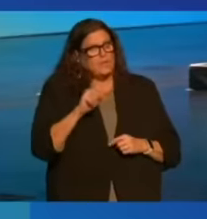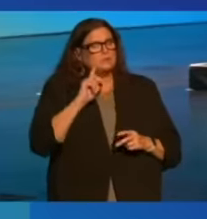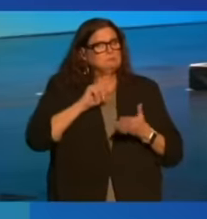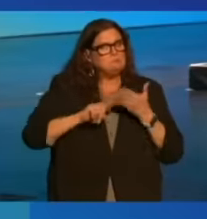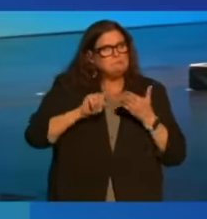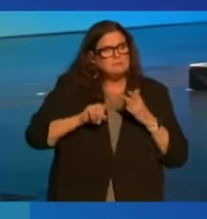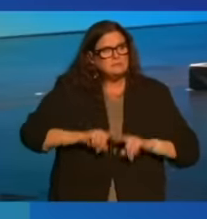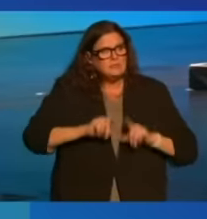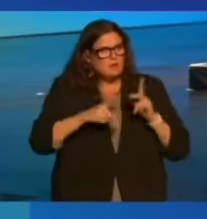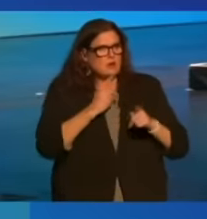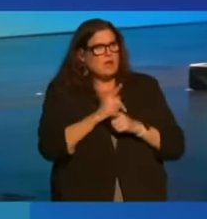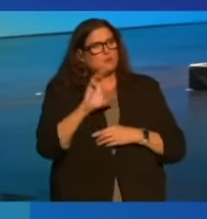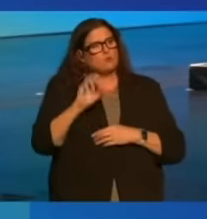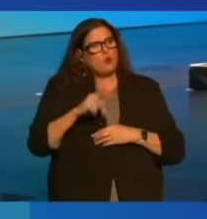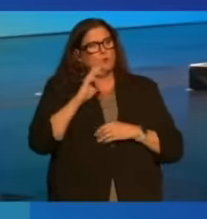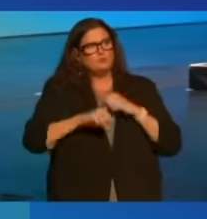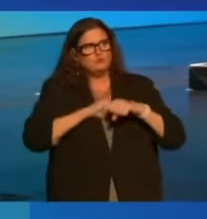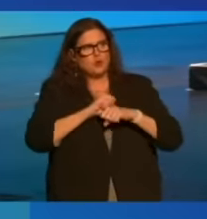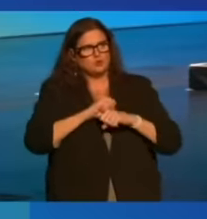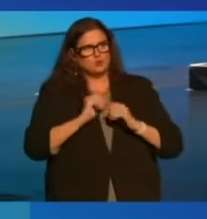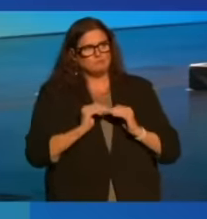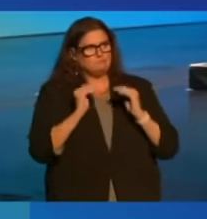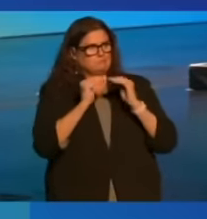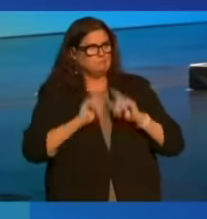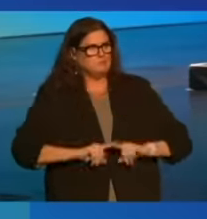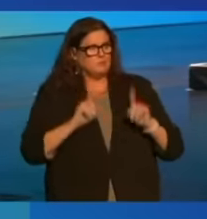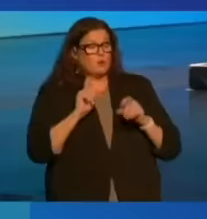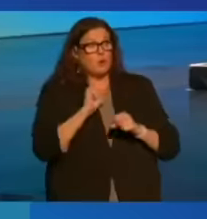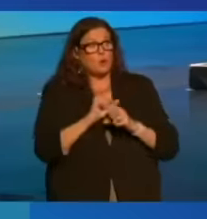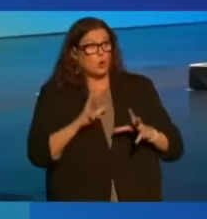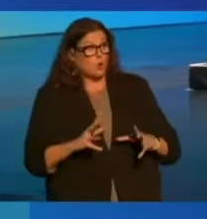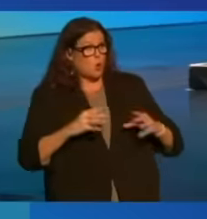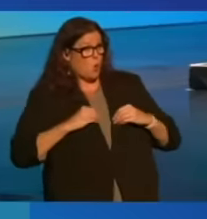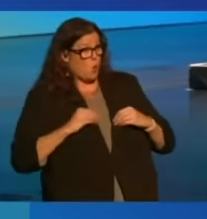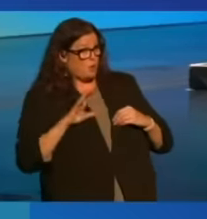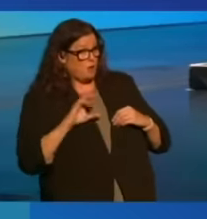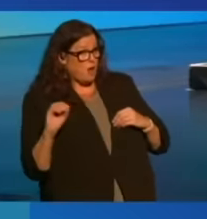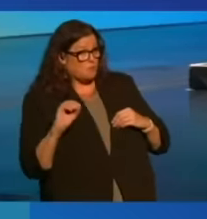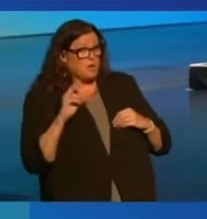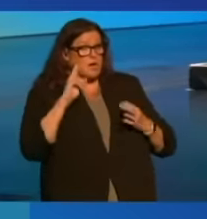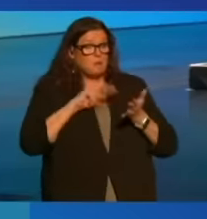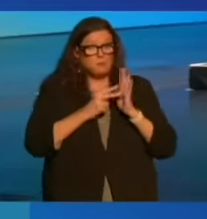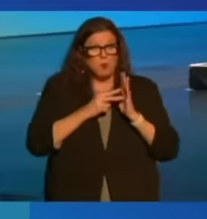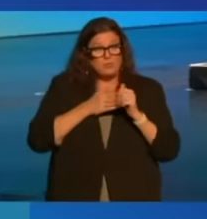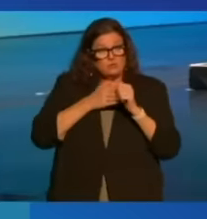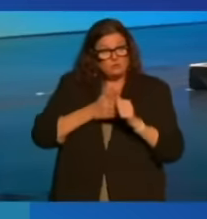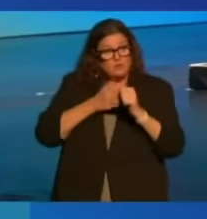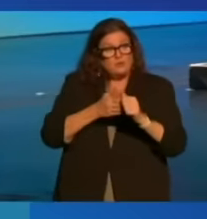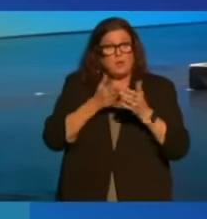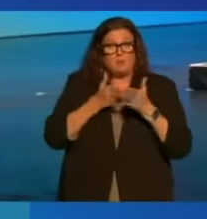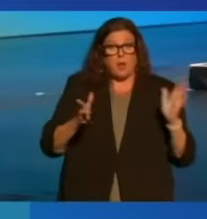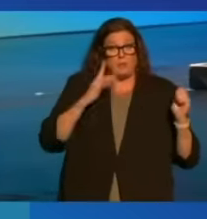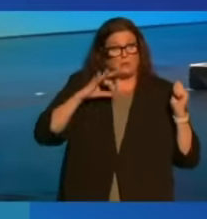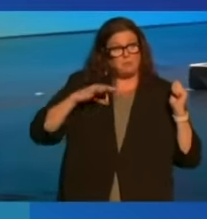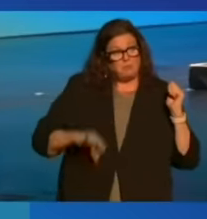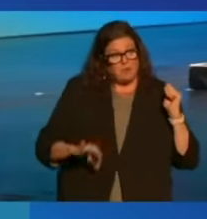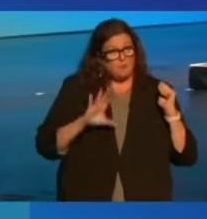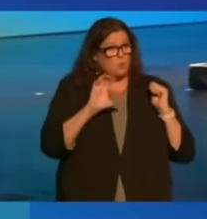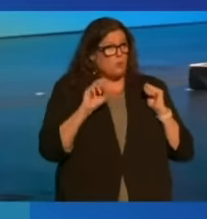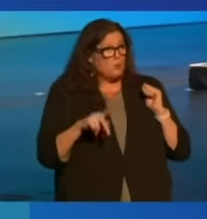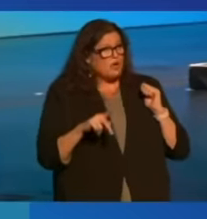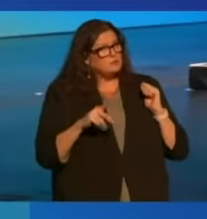explore new types of corporate structures, from worker-owned companies to purpose-driven public benefit corporations